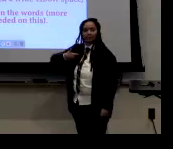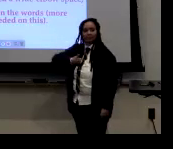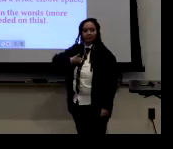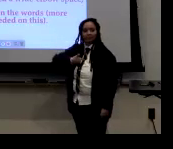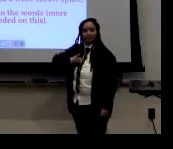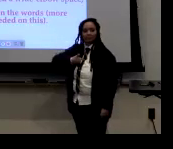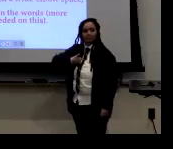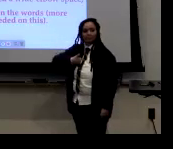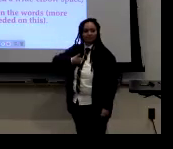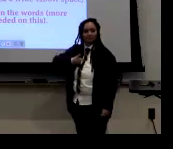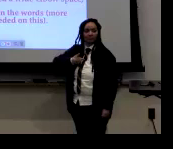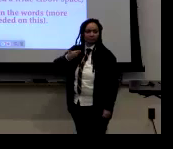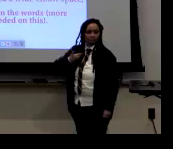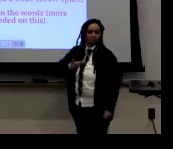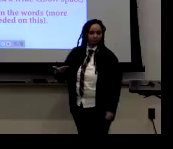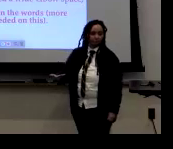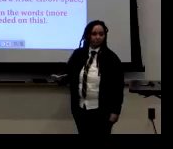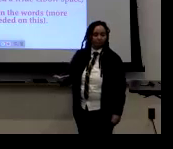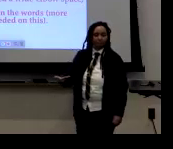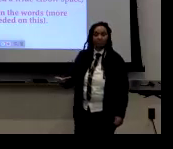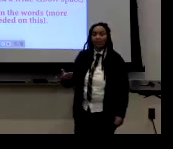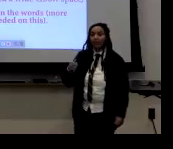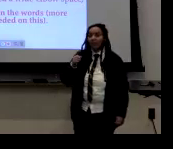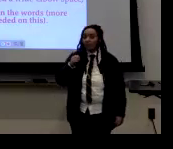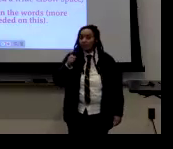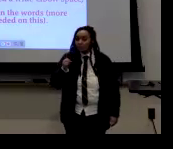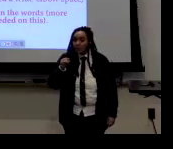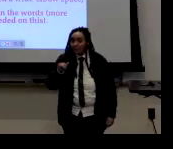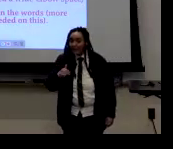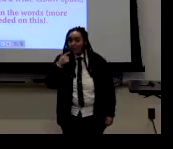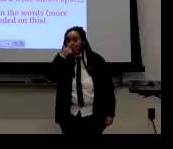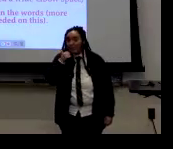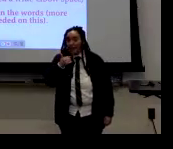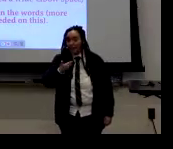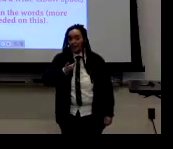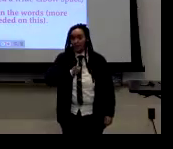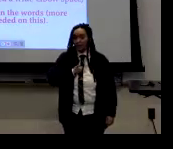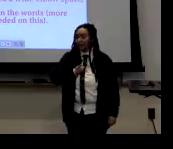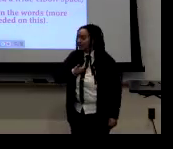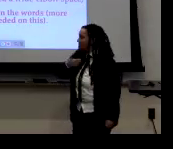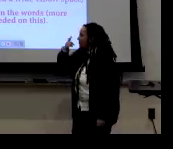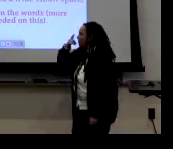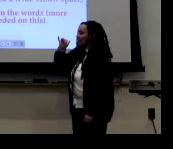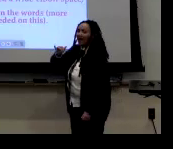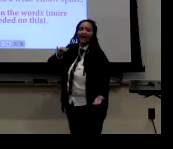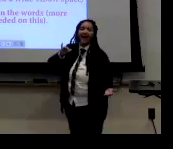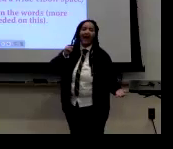me, and that's how they would sign it. and,